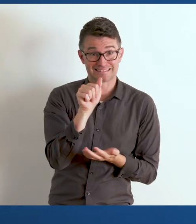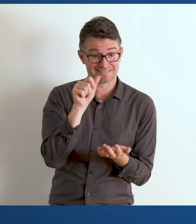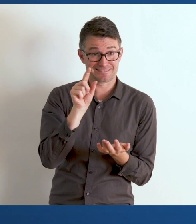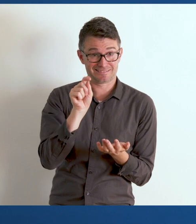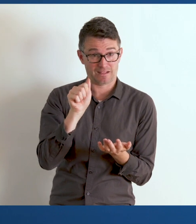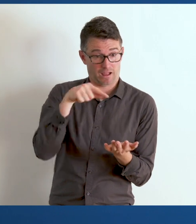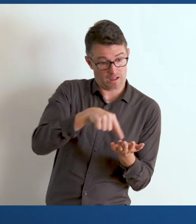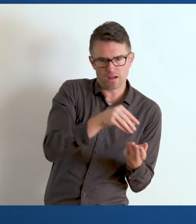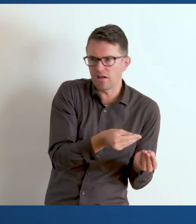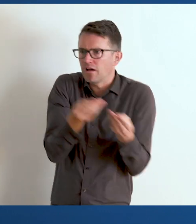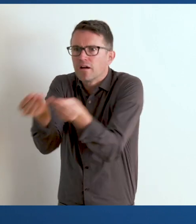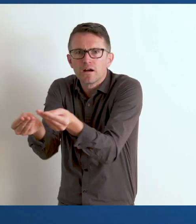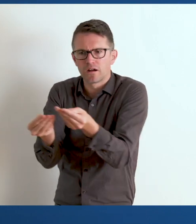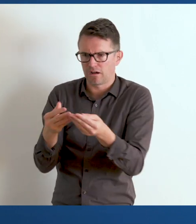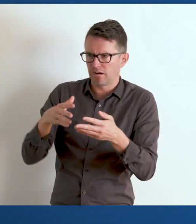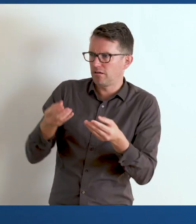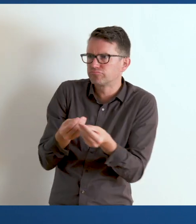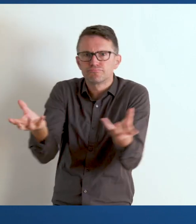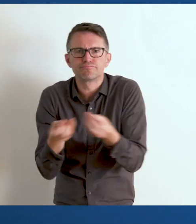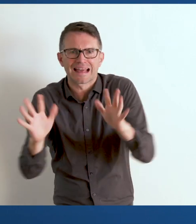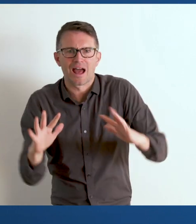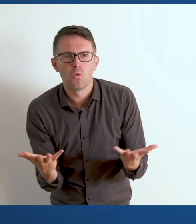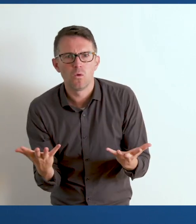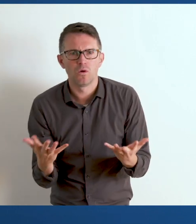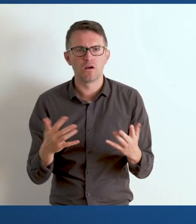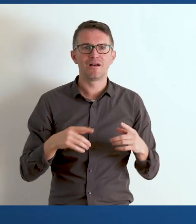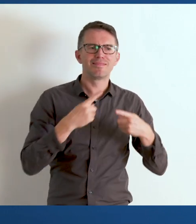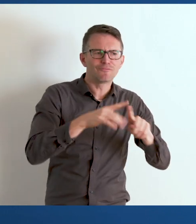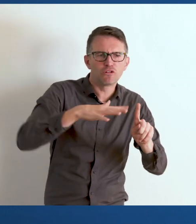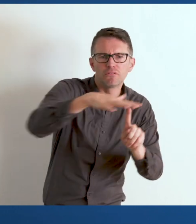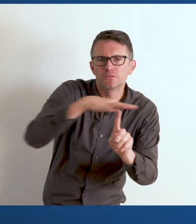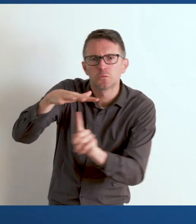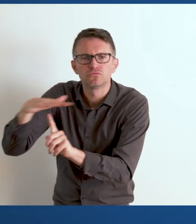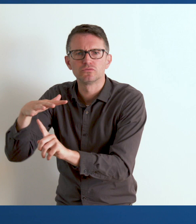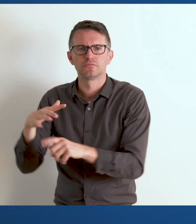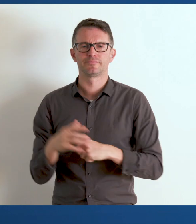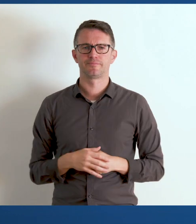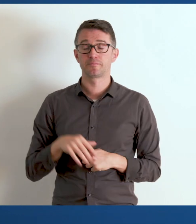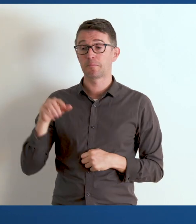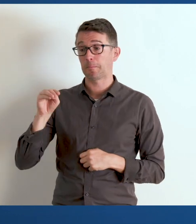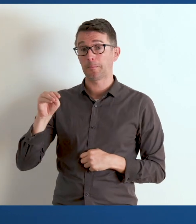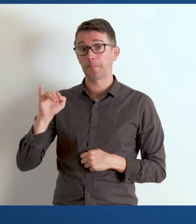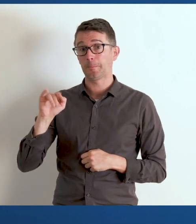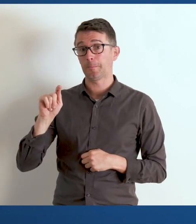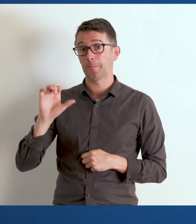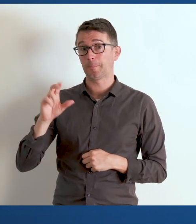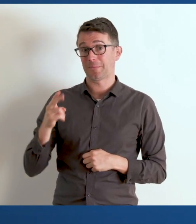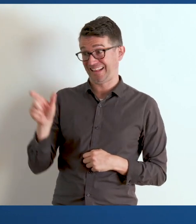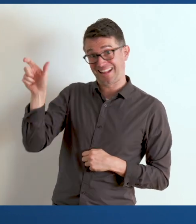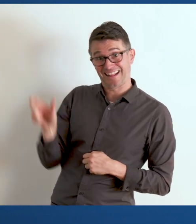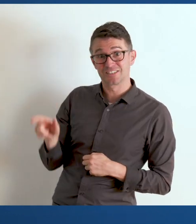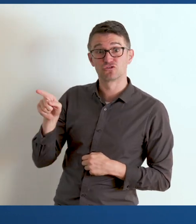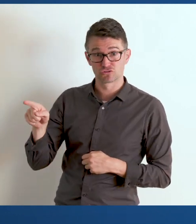to present the situation of persons with disabilities and promote change. Mitch Loeb from the Washington Group on